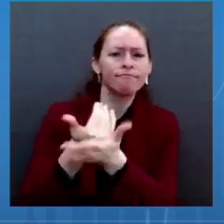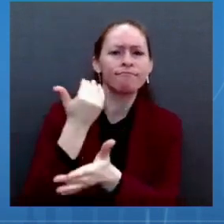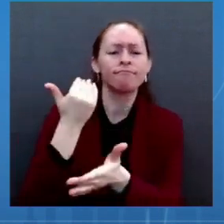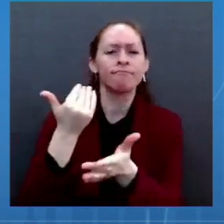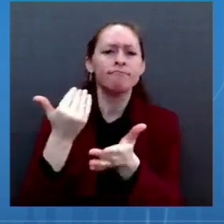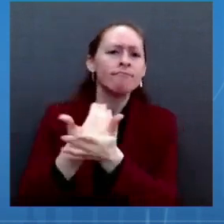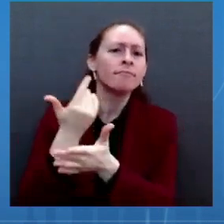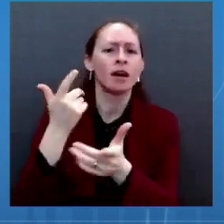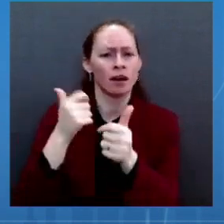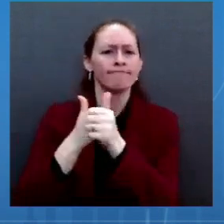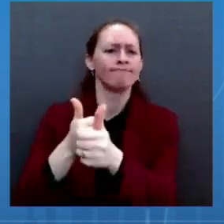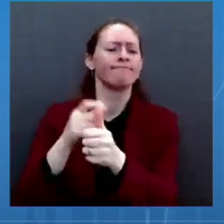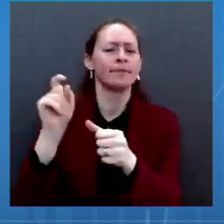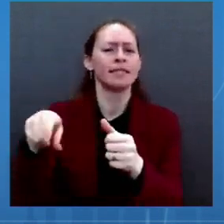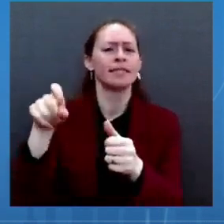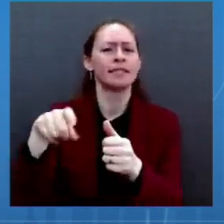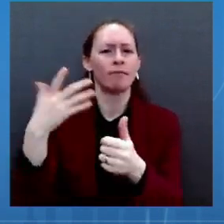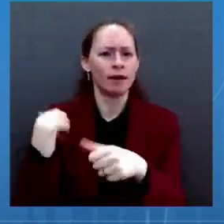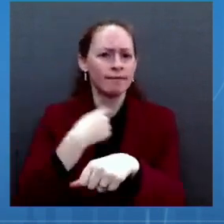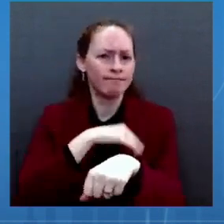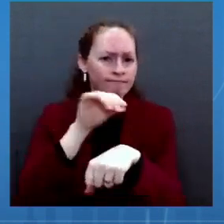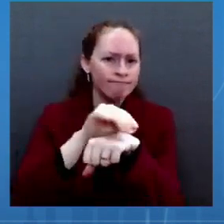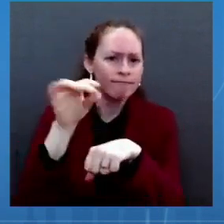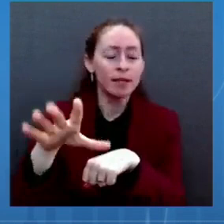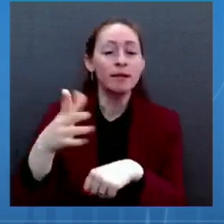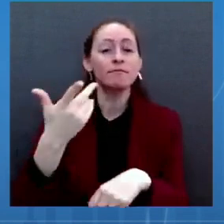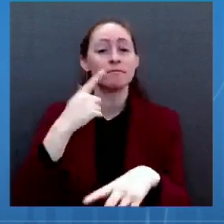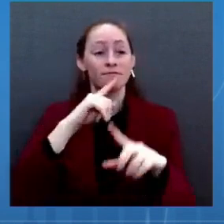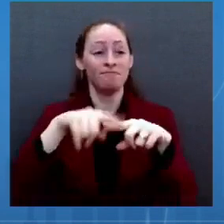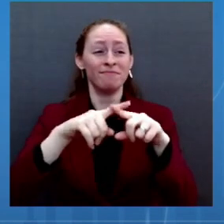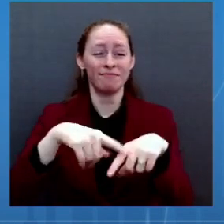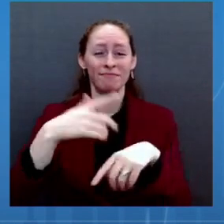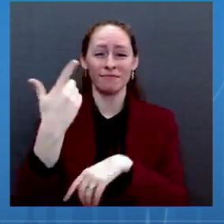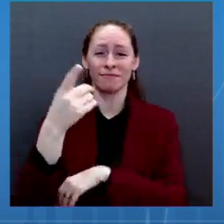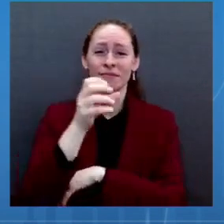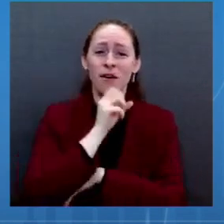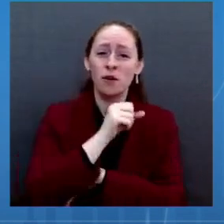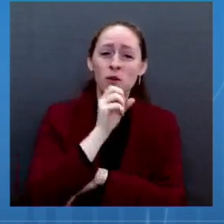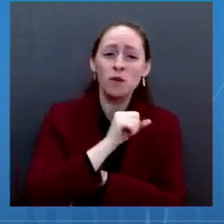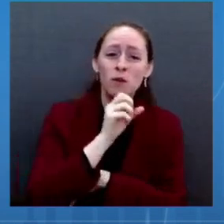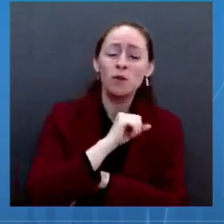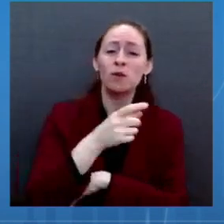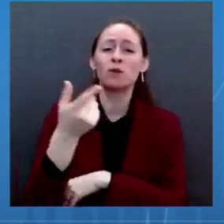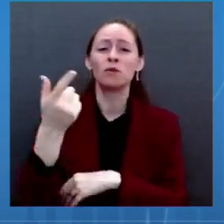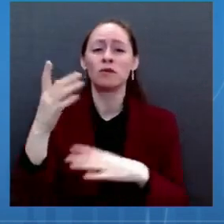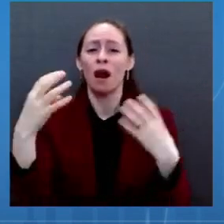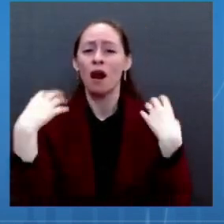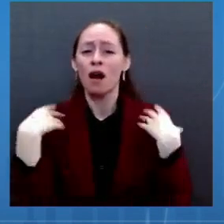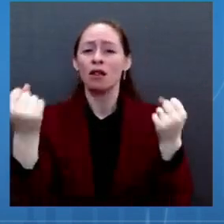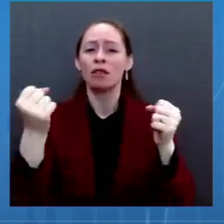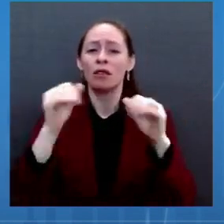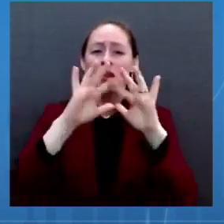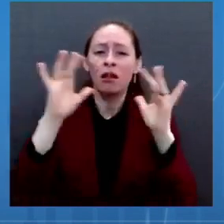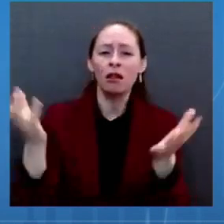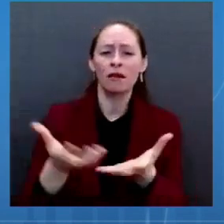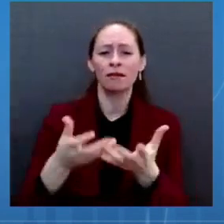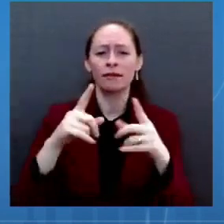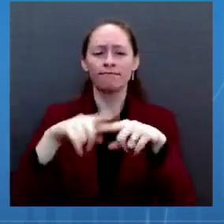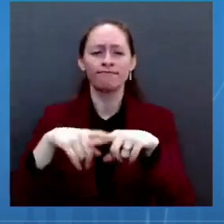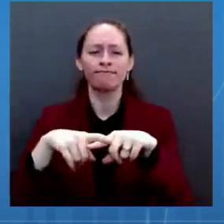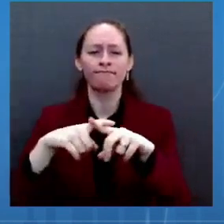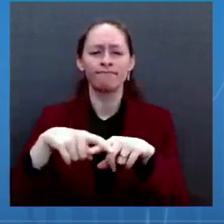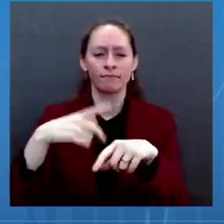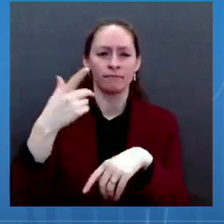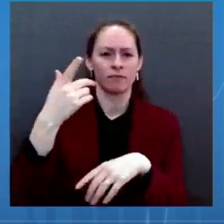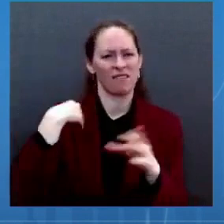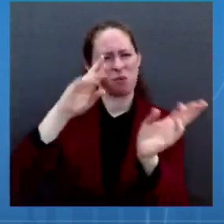group you are in. And that is available now on the CDC website. Back to you, Jeff. So, Zeke, to repeat what Dr. Walensky just said, someone is considered fully vaccinated